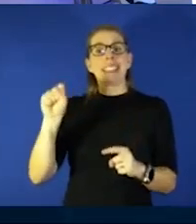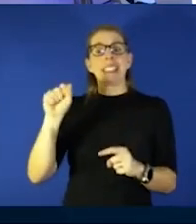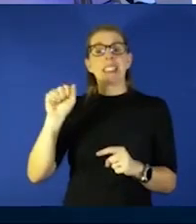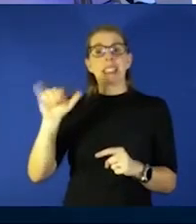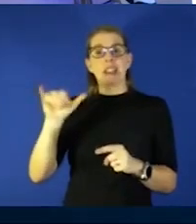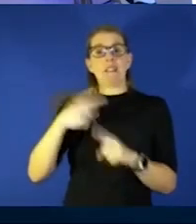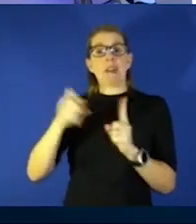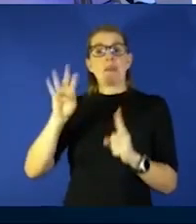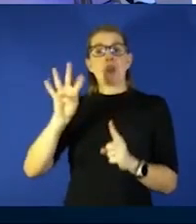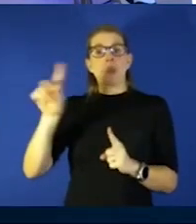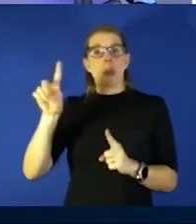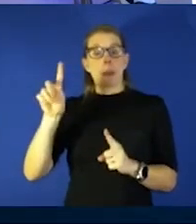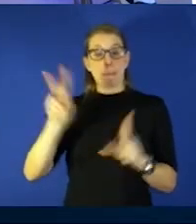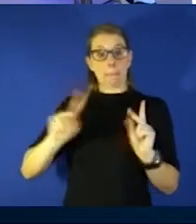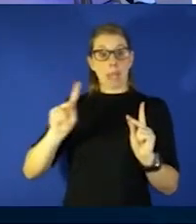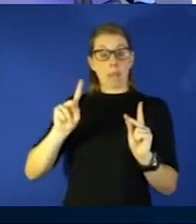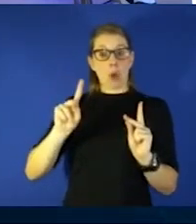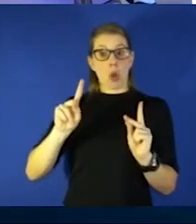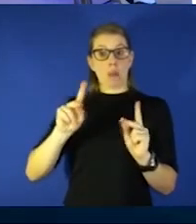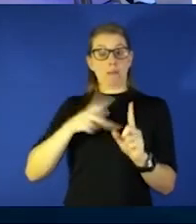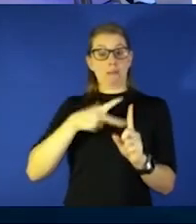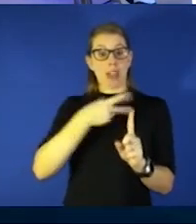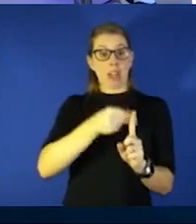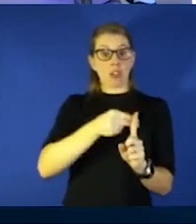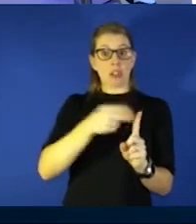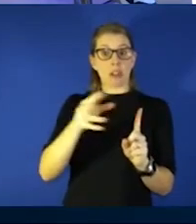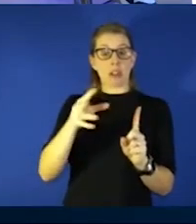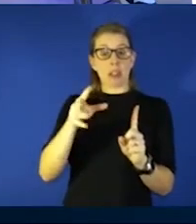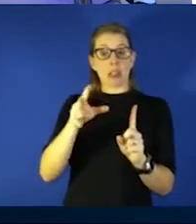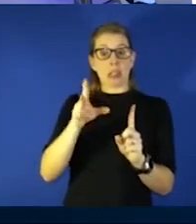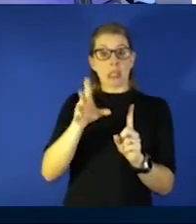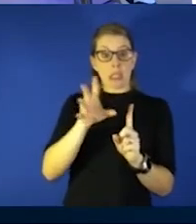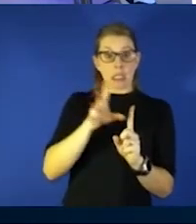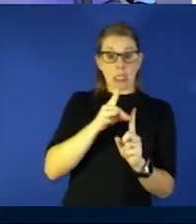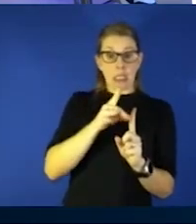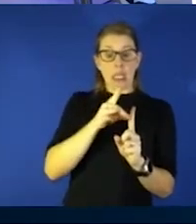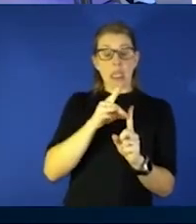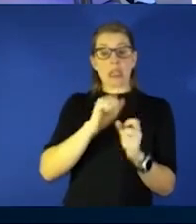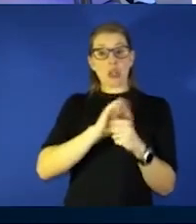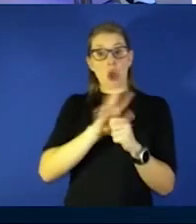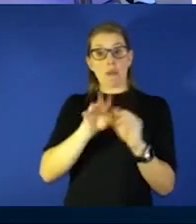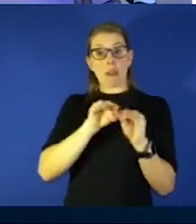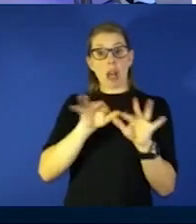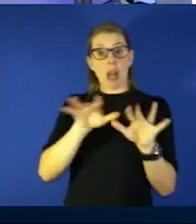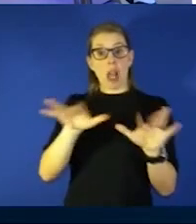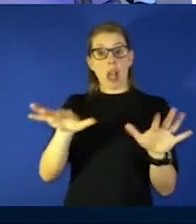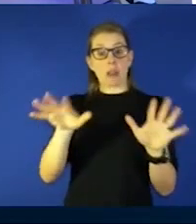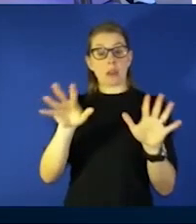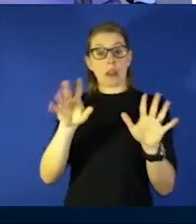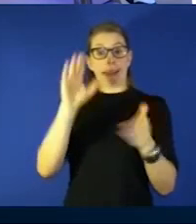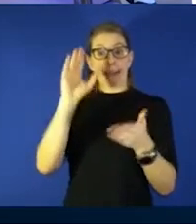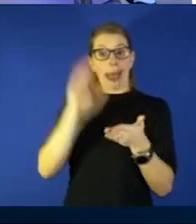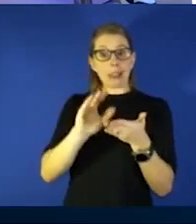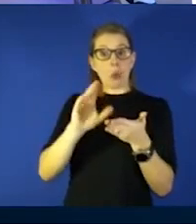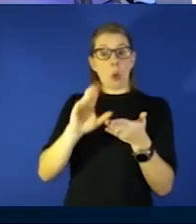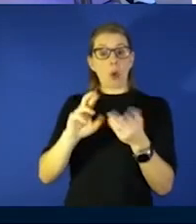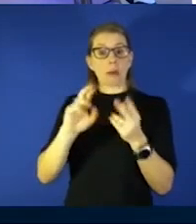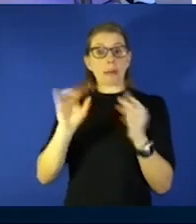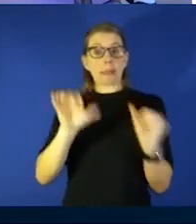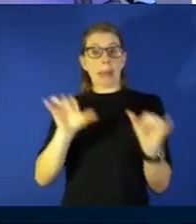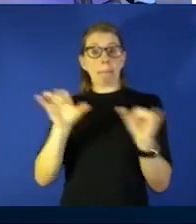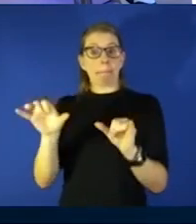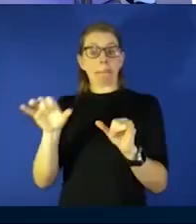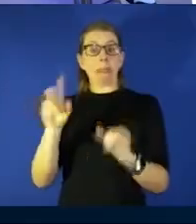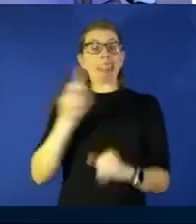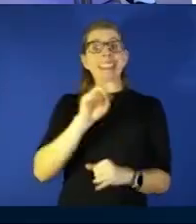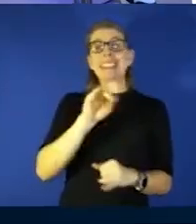vaccinated people who get covet are any less contagious to shed the virus do they shed it less well we know that's true with the delta variant we don't know